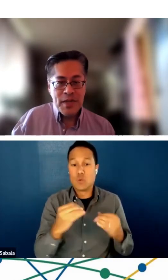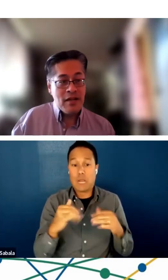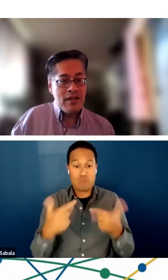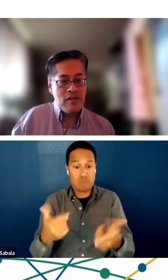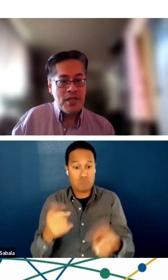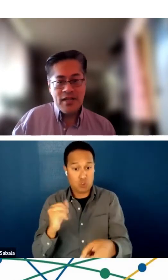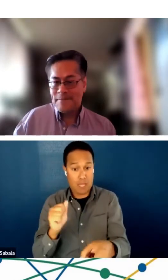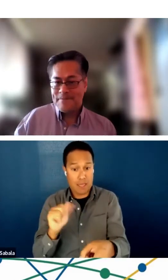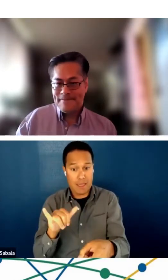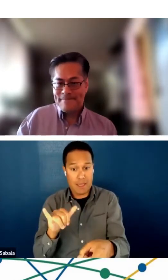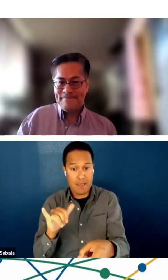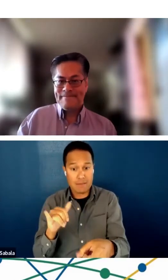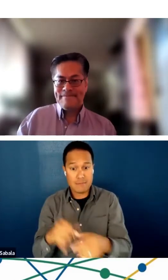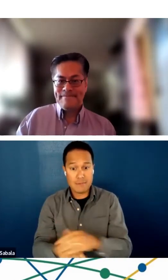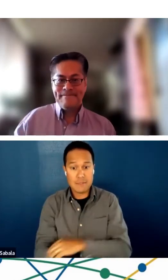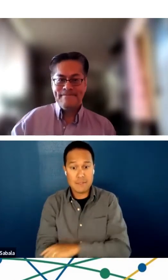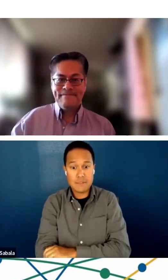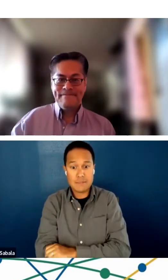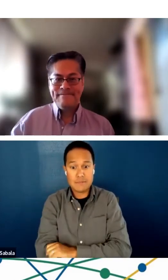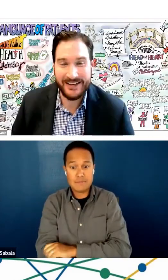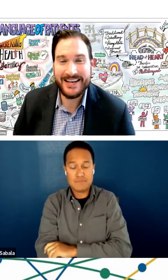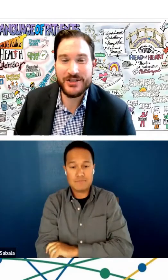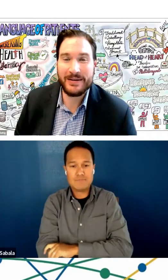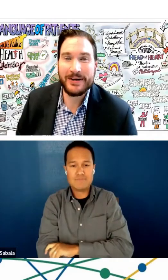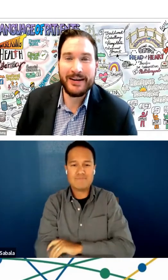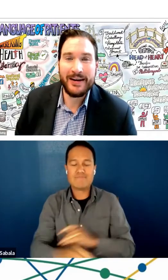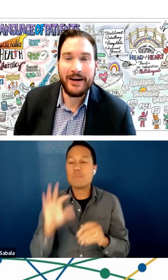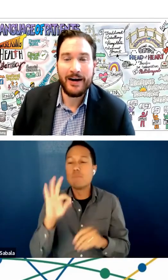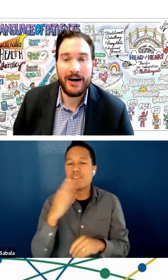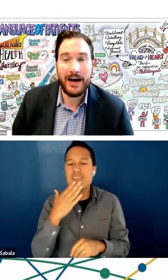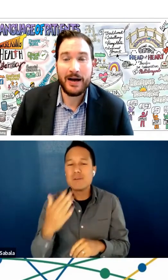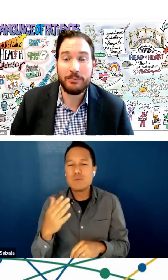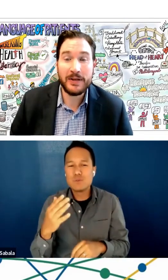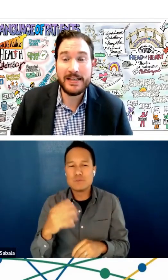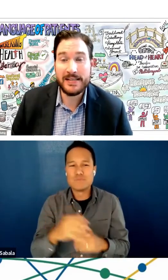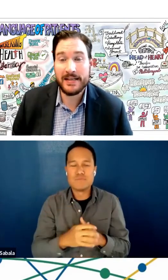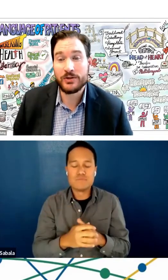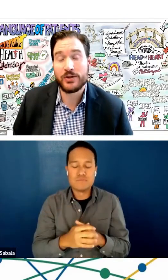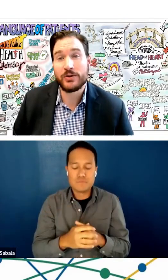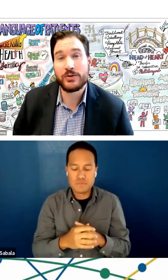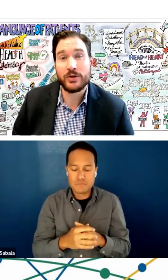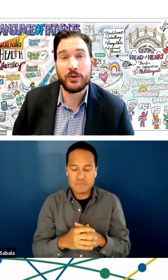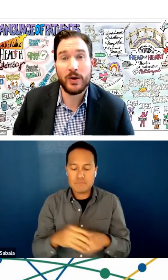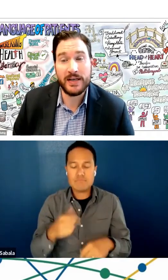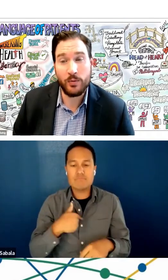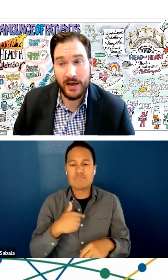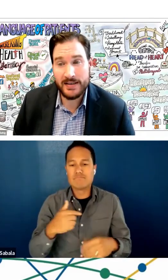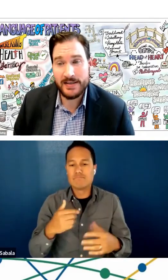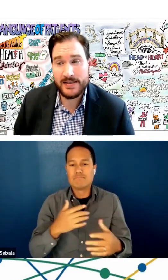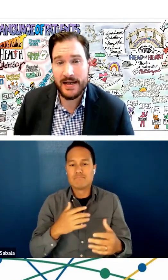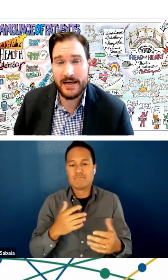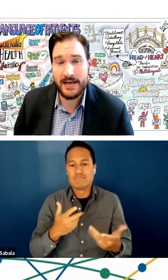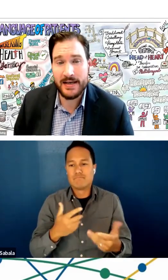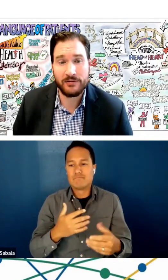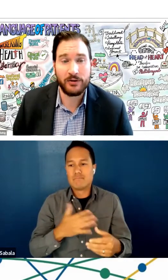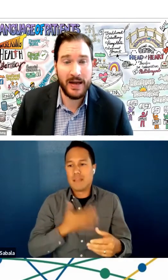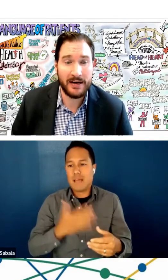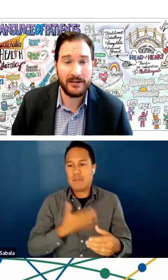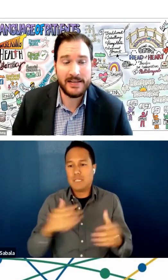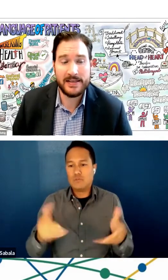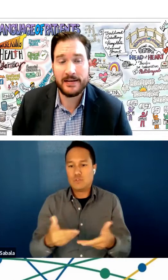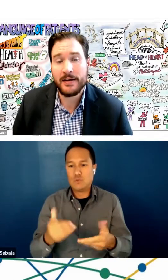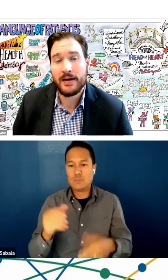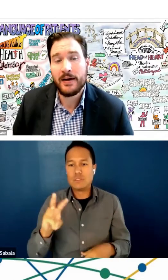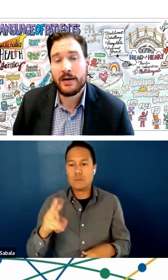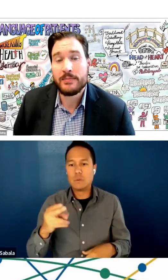to introduce my colleague from HRSA. Perfect. Thank you, Jim. I'm pleased to introduce Whitney Wiggins as our final